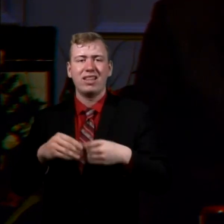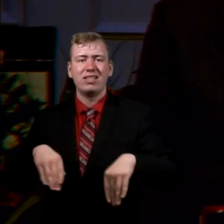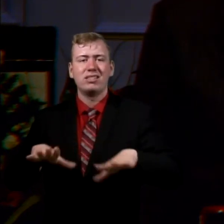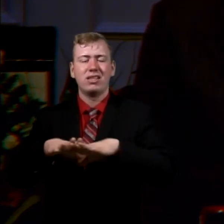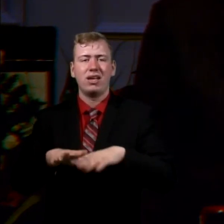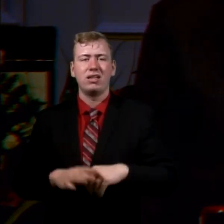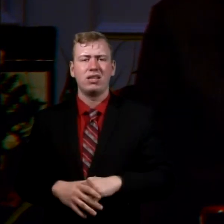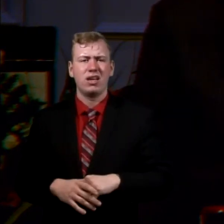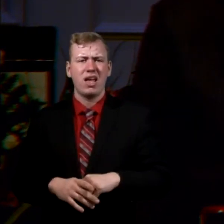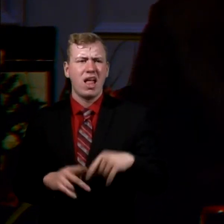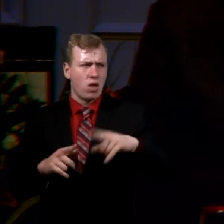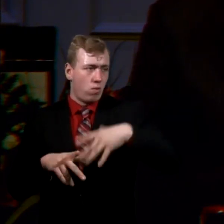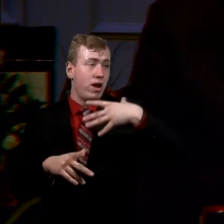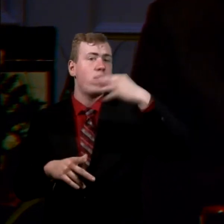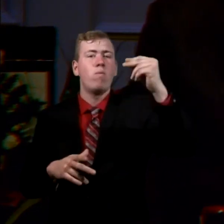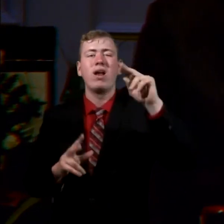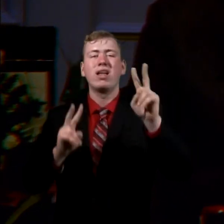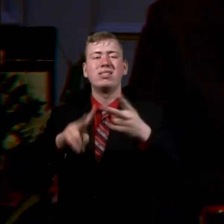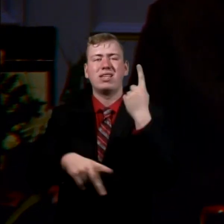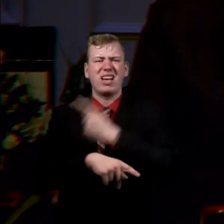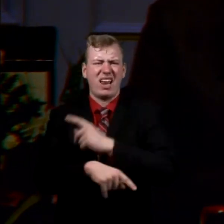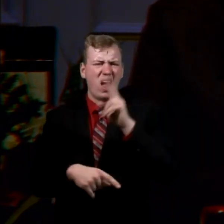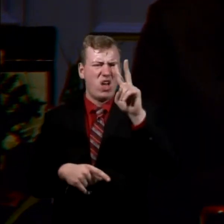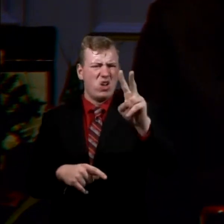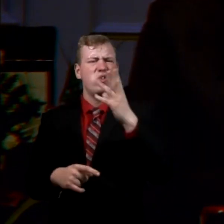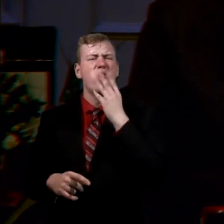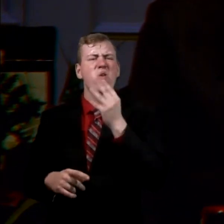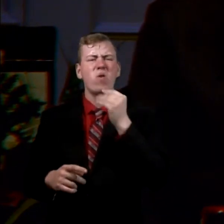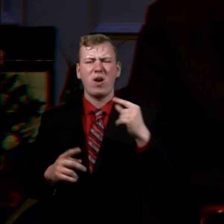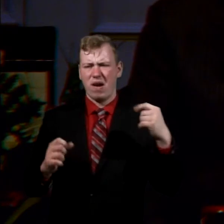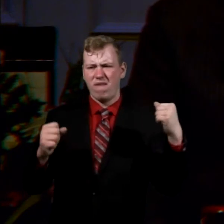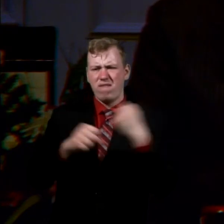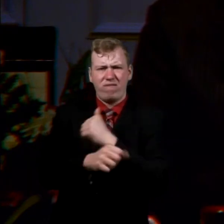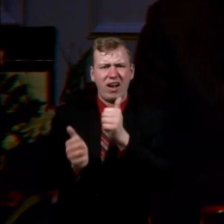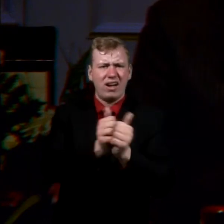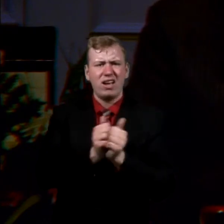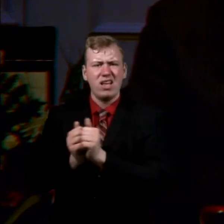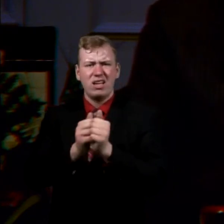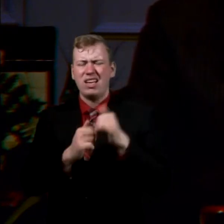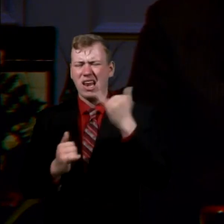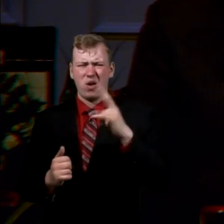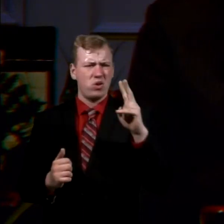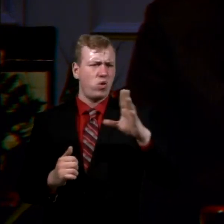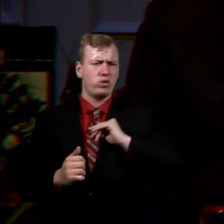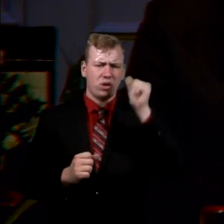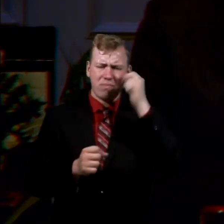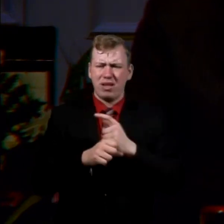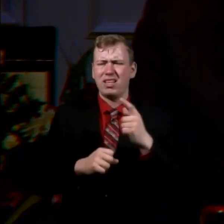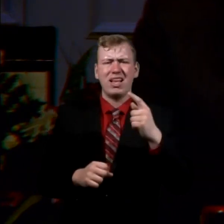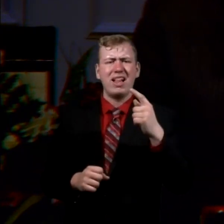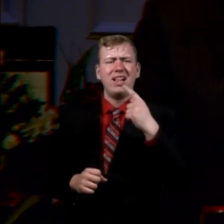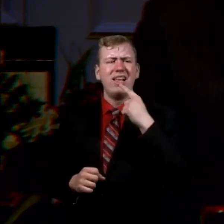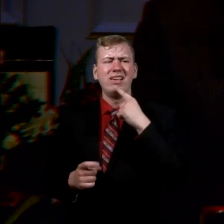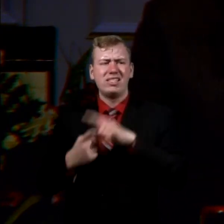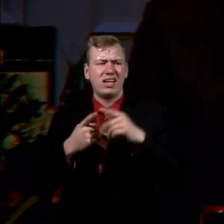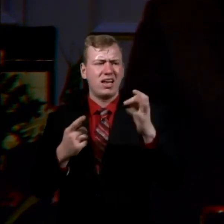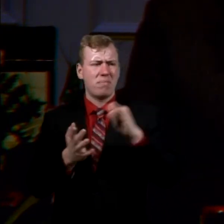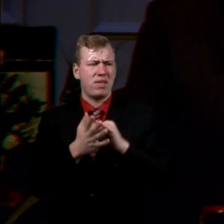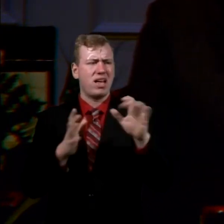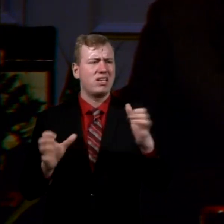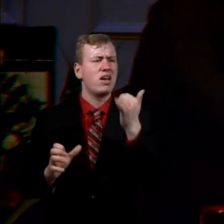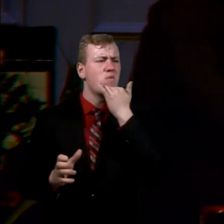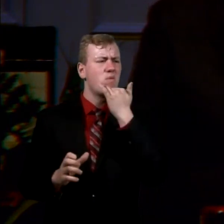day, behold, two of the Hebrews strove together. Now two of his own brethren are fighting. And he says to him that did wrong,